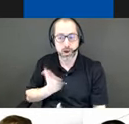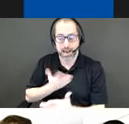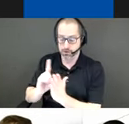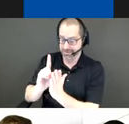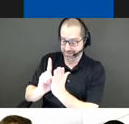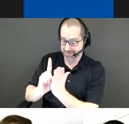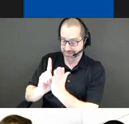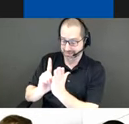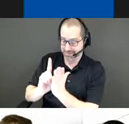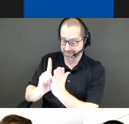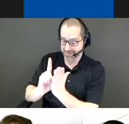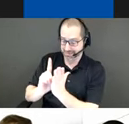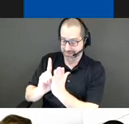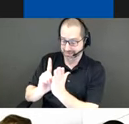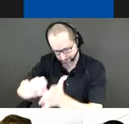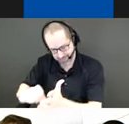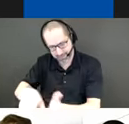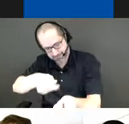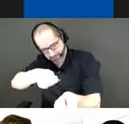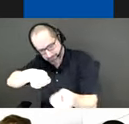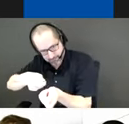and desire to be at the waterfront.